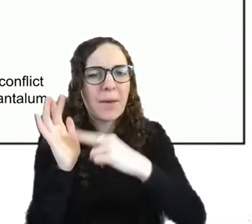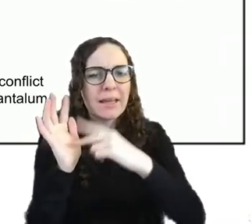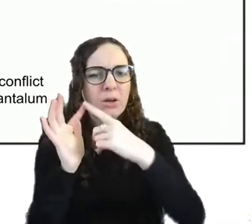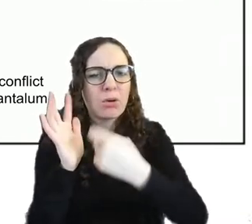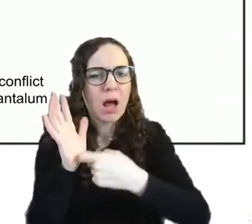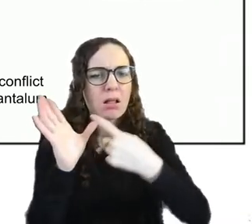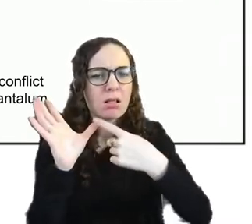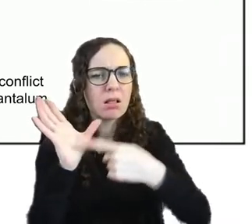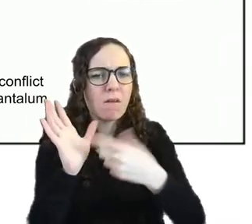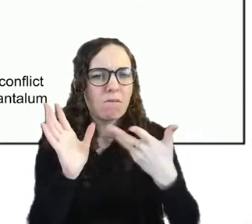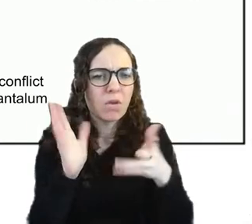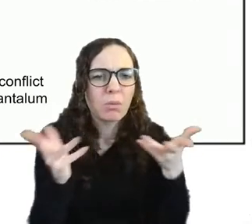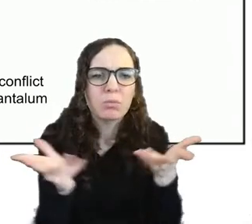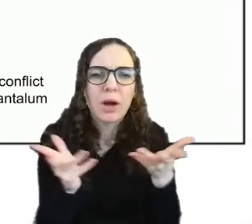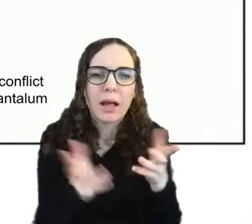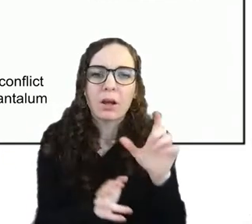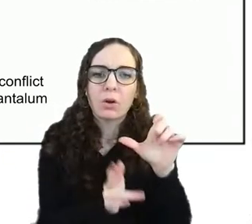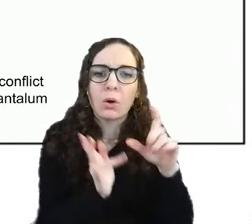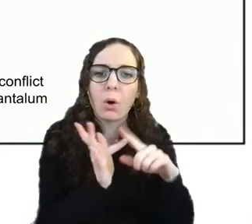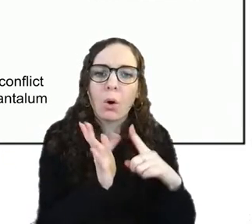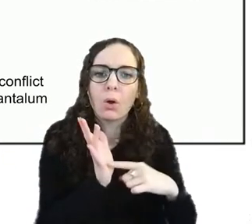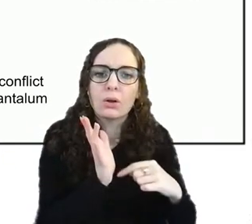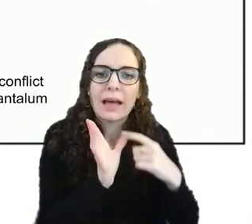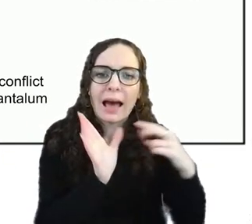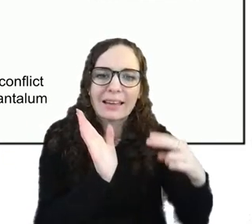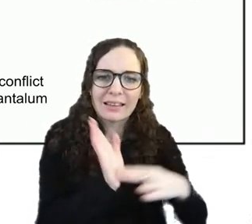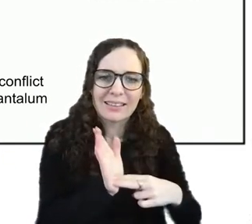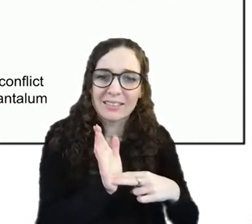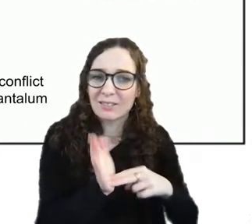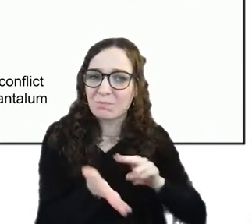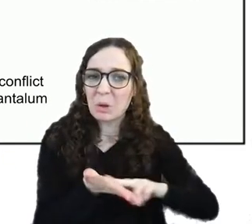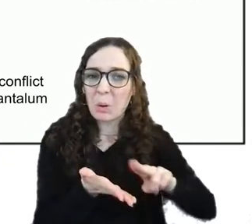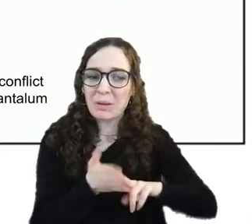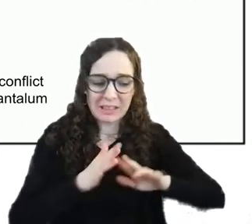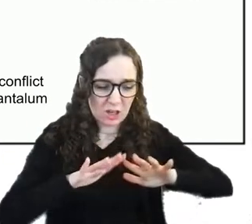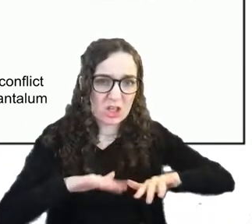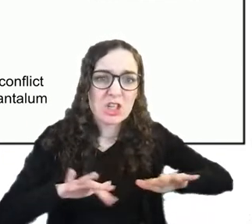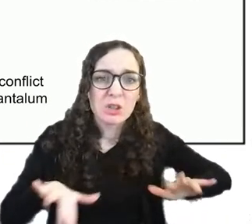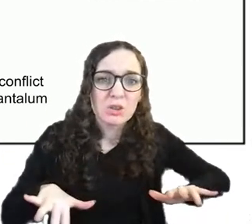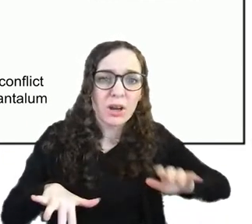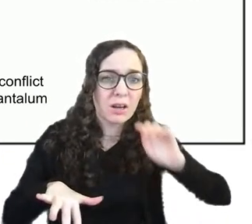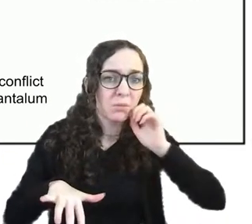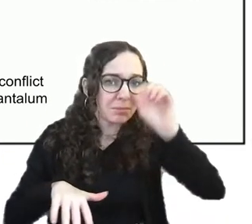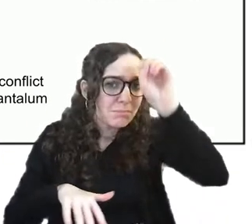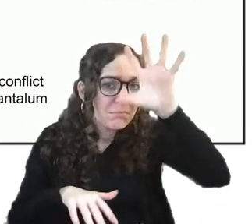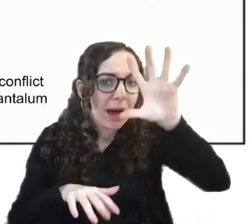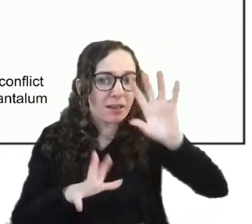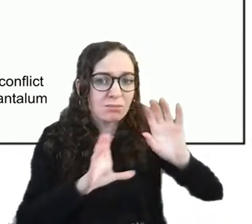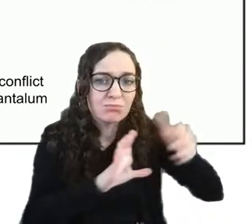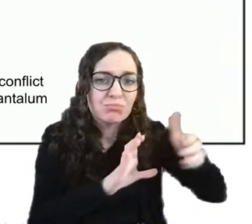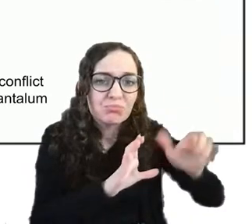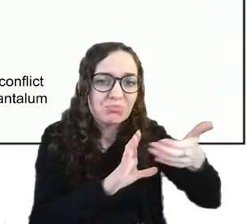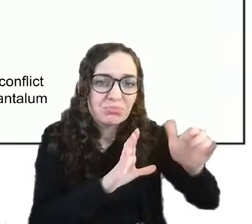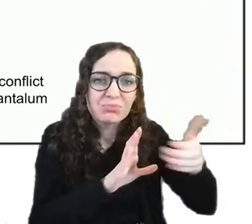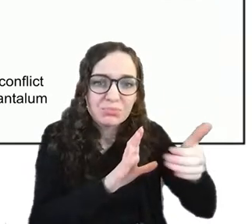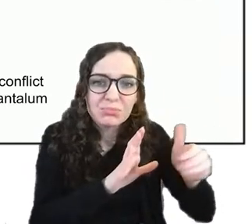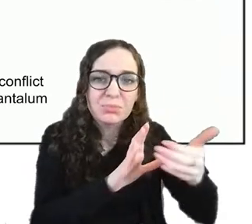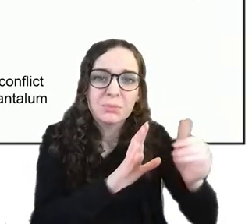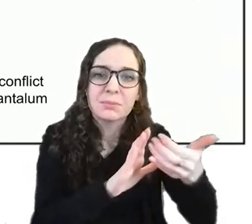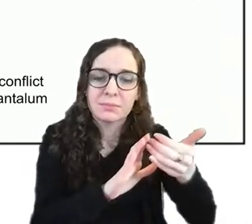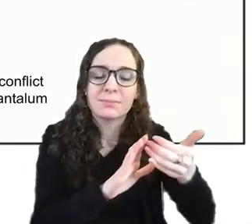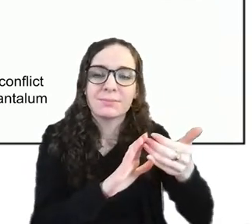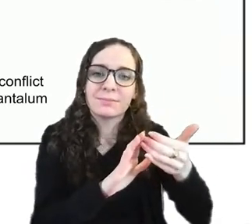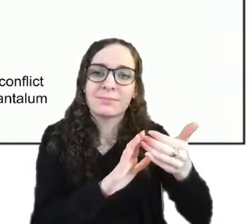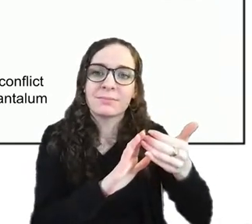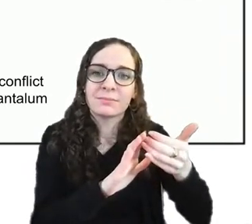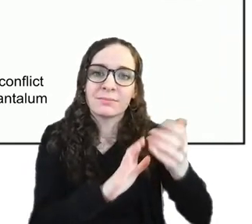it's often children mining it and it's um yeah most phones have conflict materials inside them and this is what i